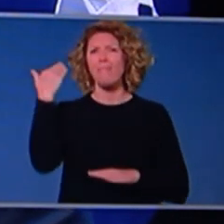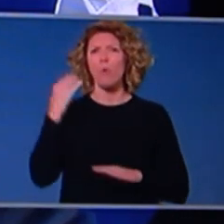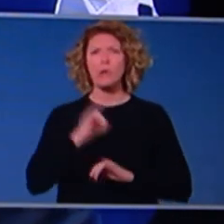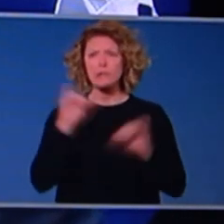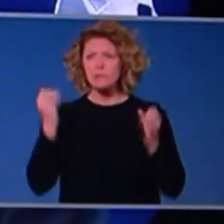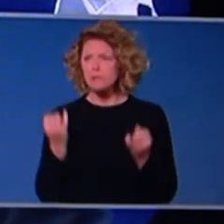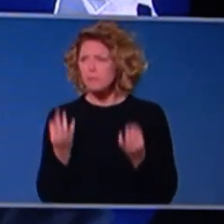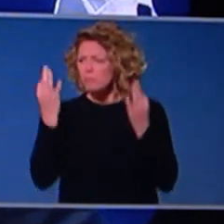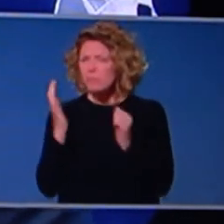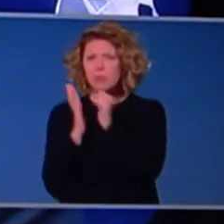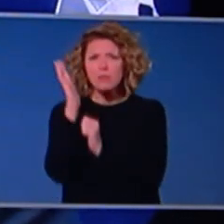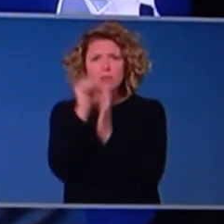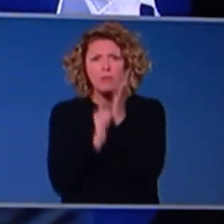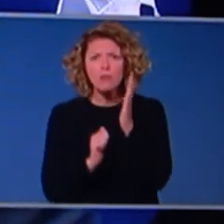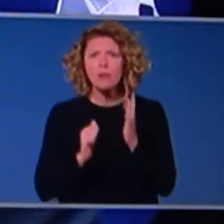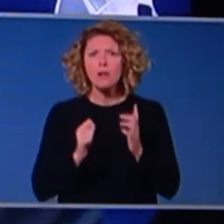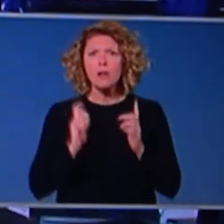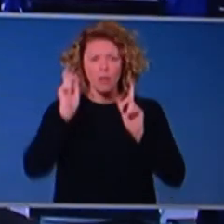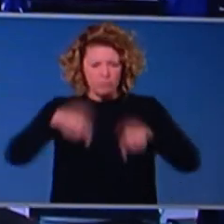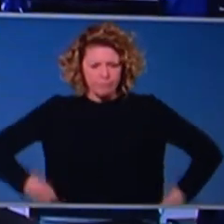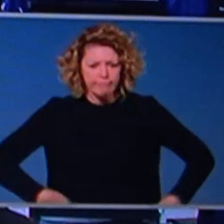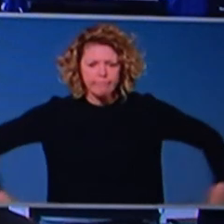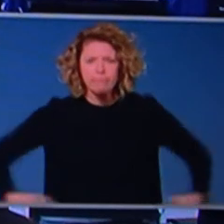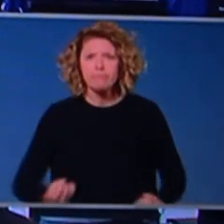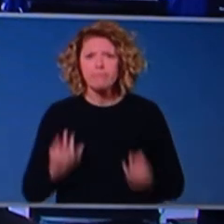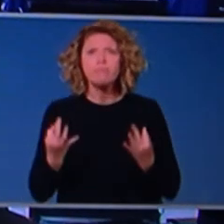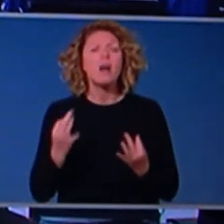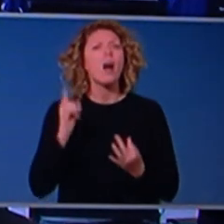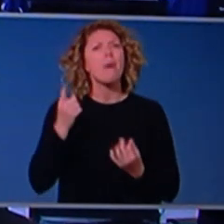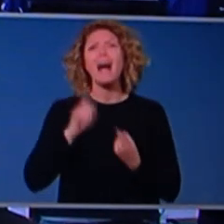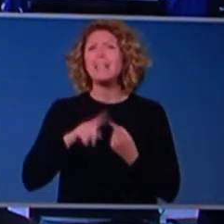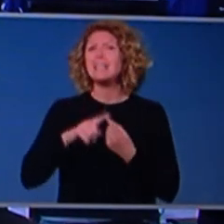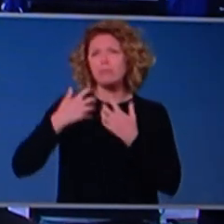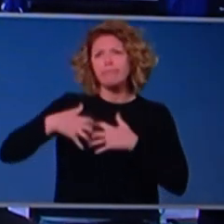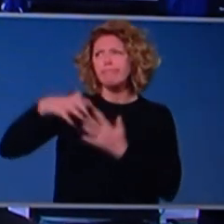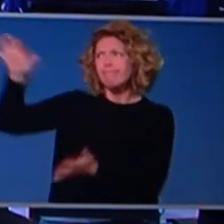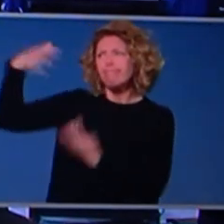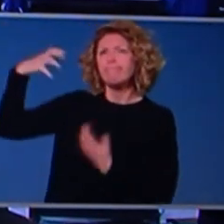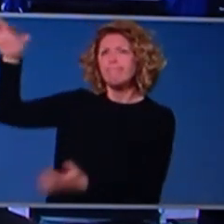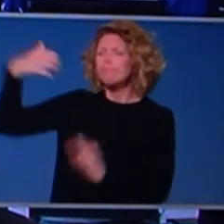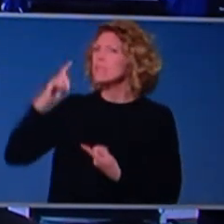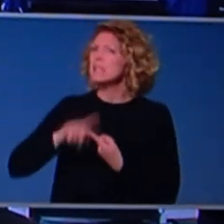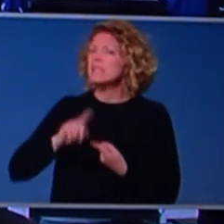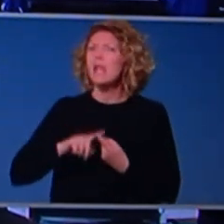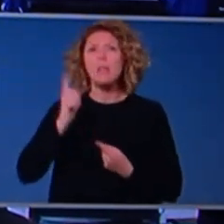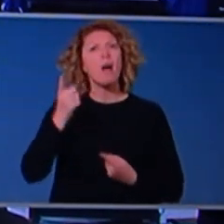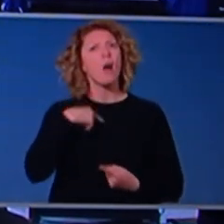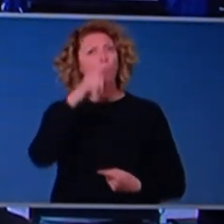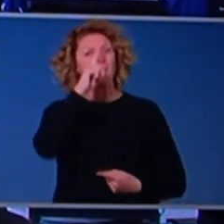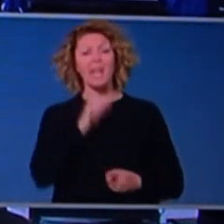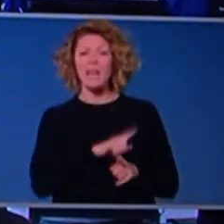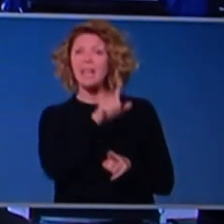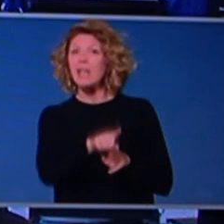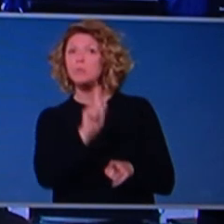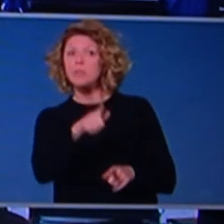an un, uh, an unresolvable hurdle. Um, that's an issue which will go on for some months, but we don't see that, uh, impeding us next week.